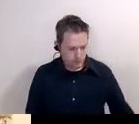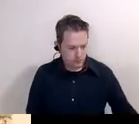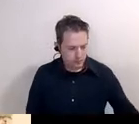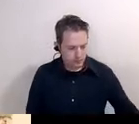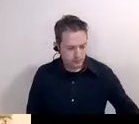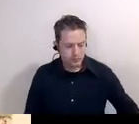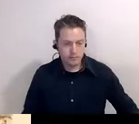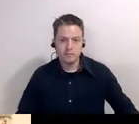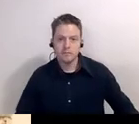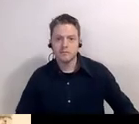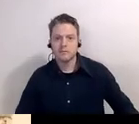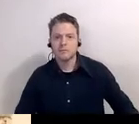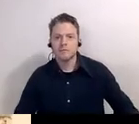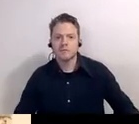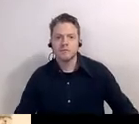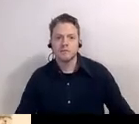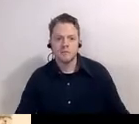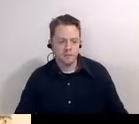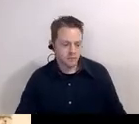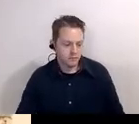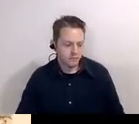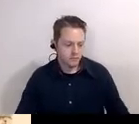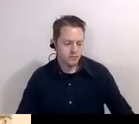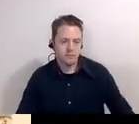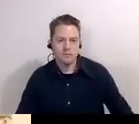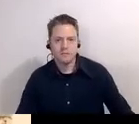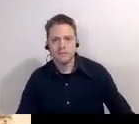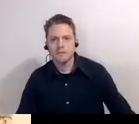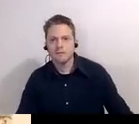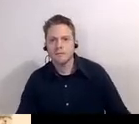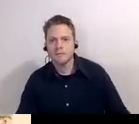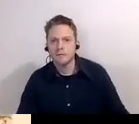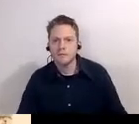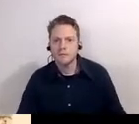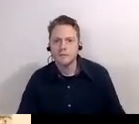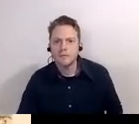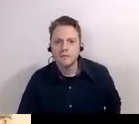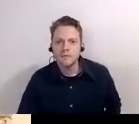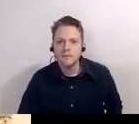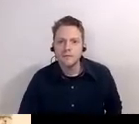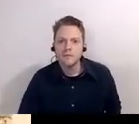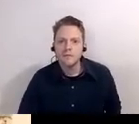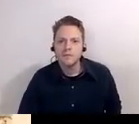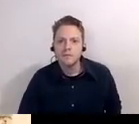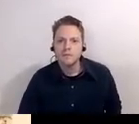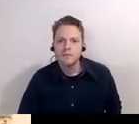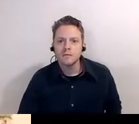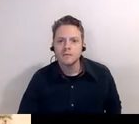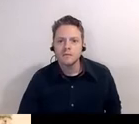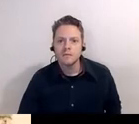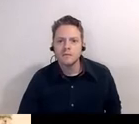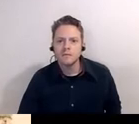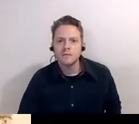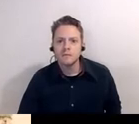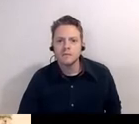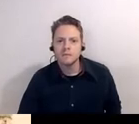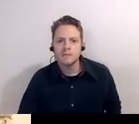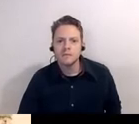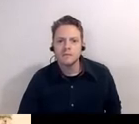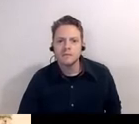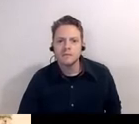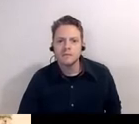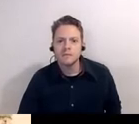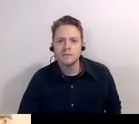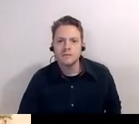is a question yeah um uh gary la placa la plaza um said john the the museum of